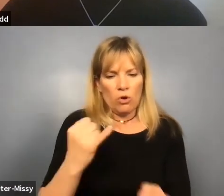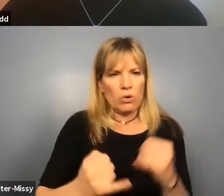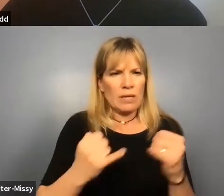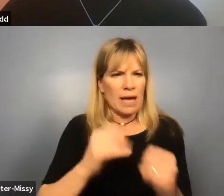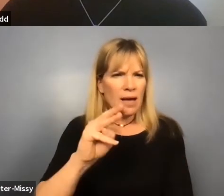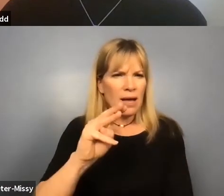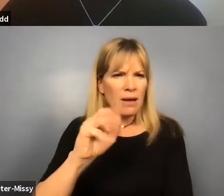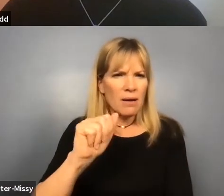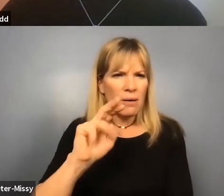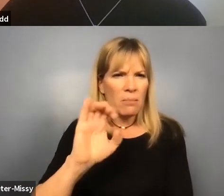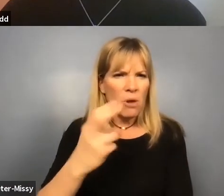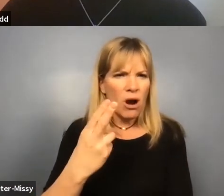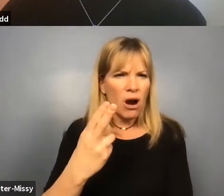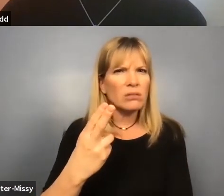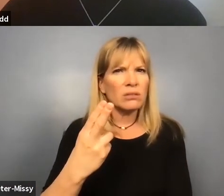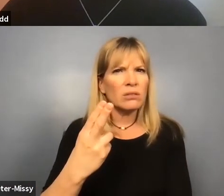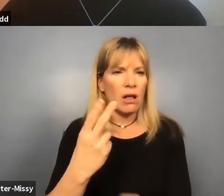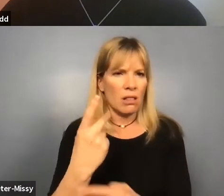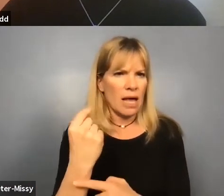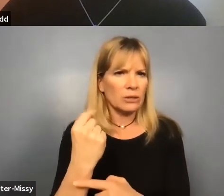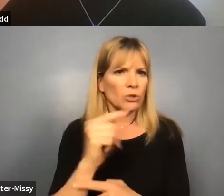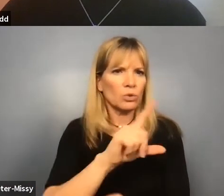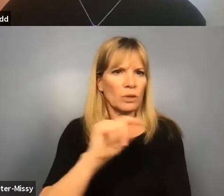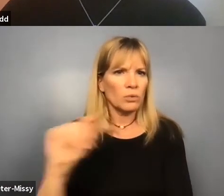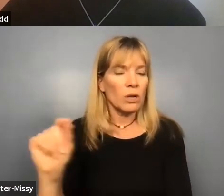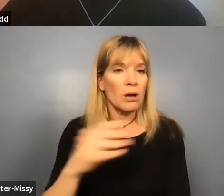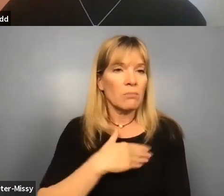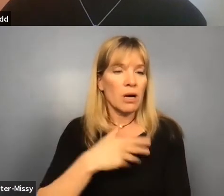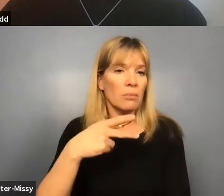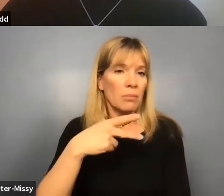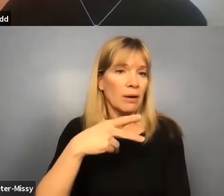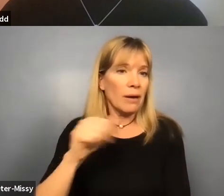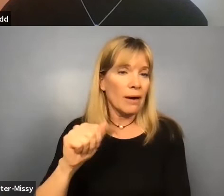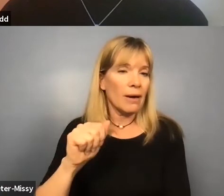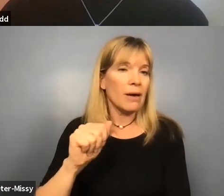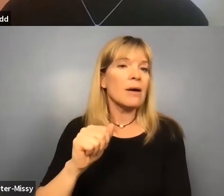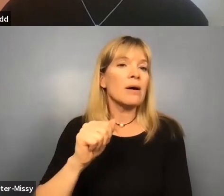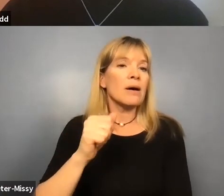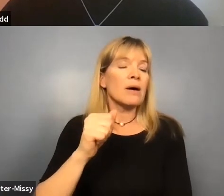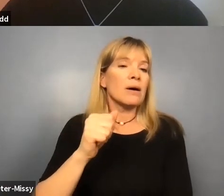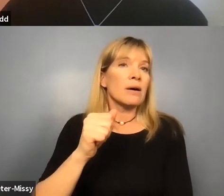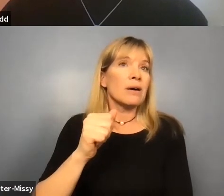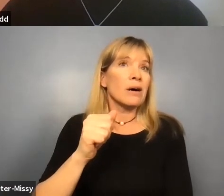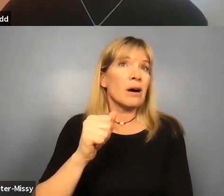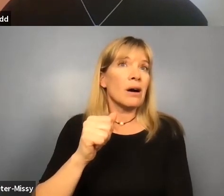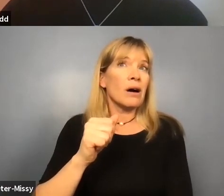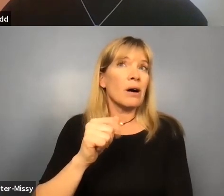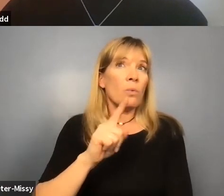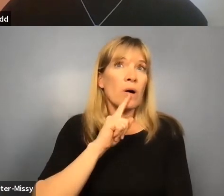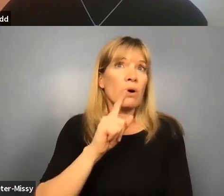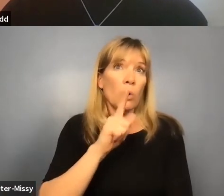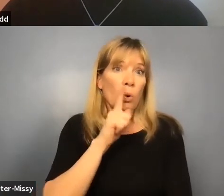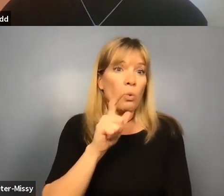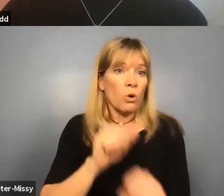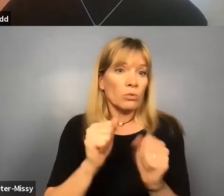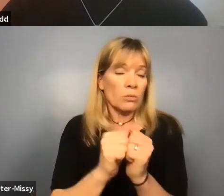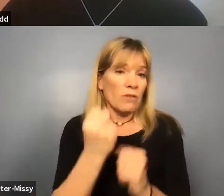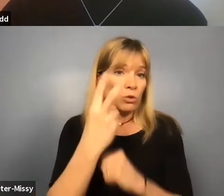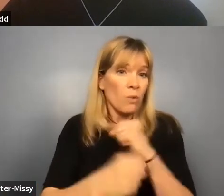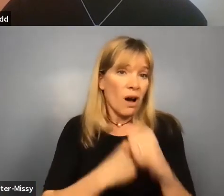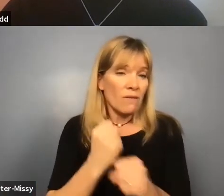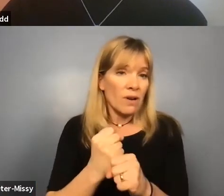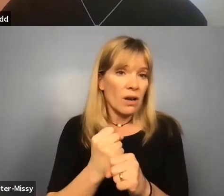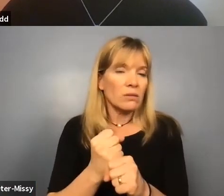late March, yeah, late March of last year, my personal care attendant that was with me for 12 years, um,